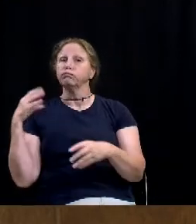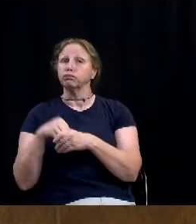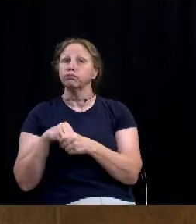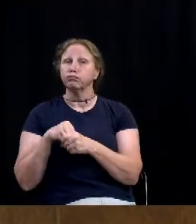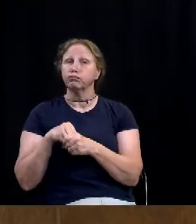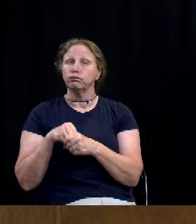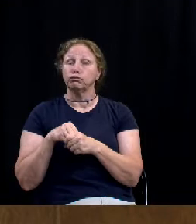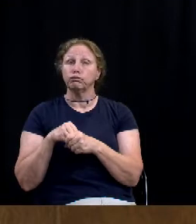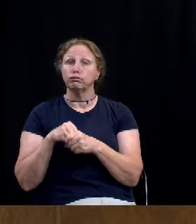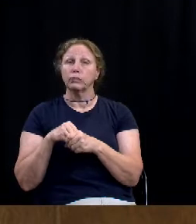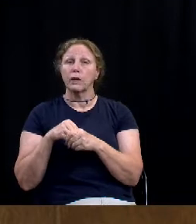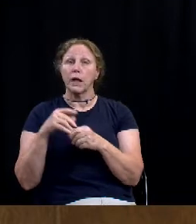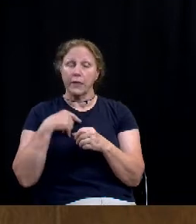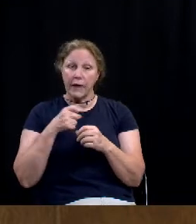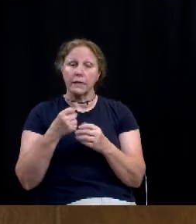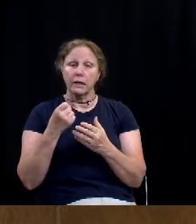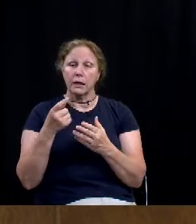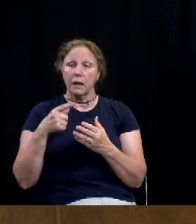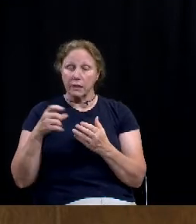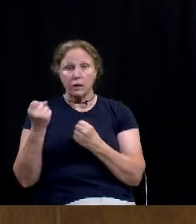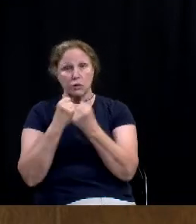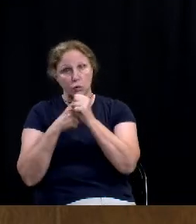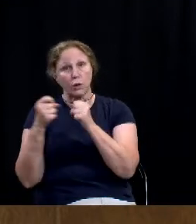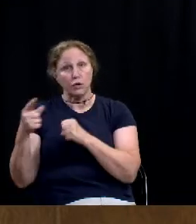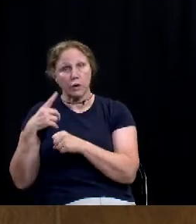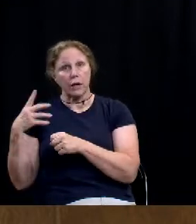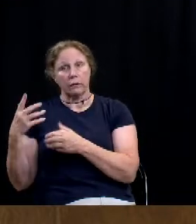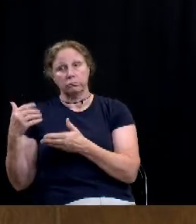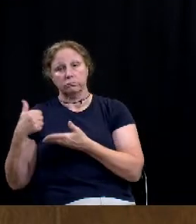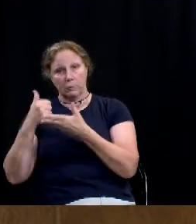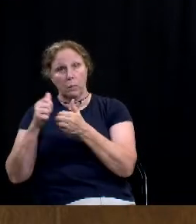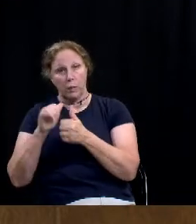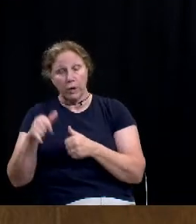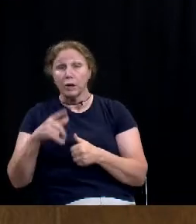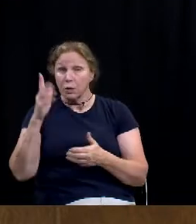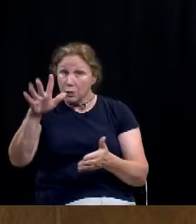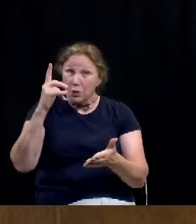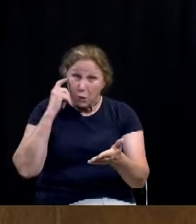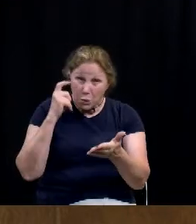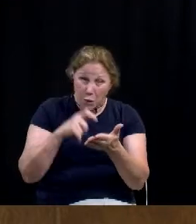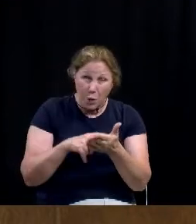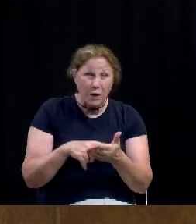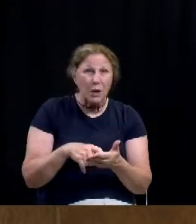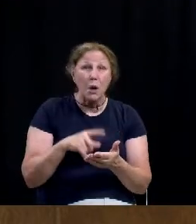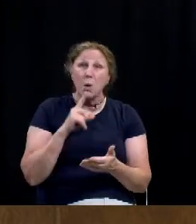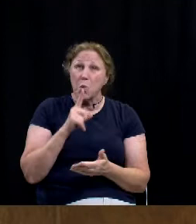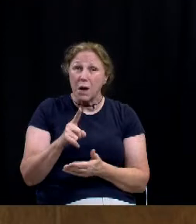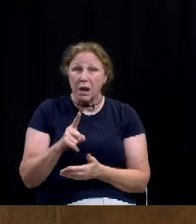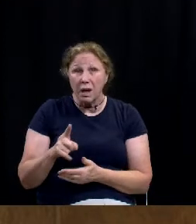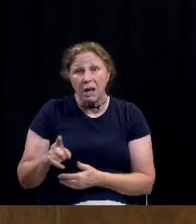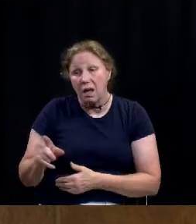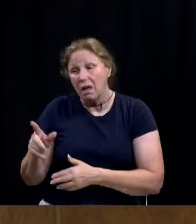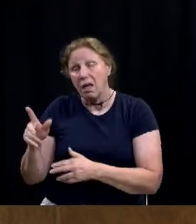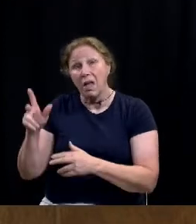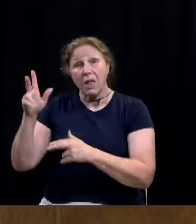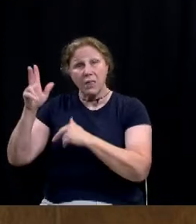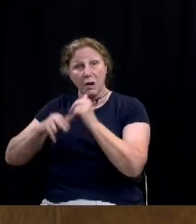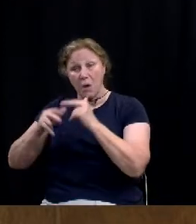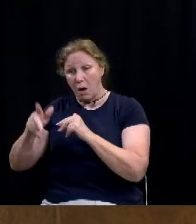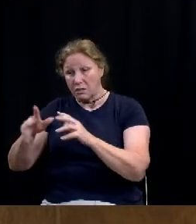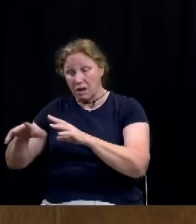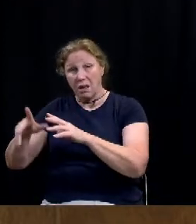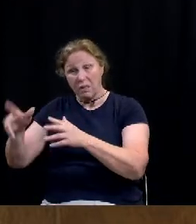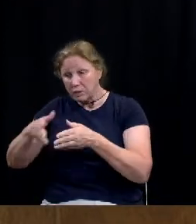infrastructure that we're providing for them. And even to note that it really is just a small percentage of the total cost